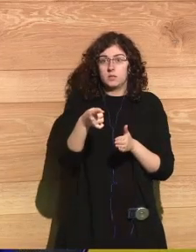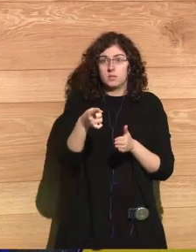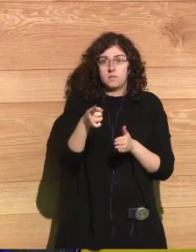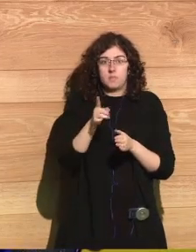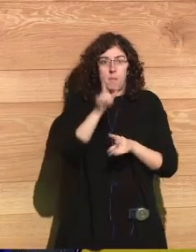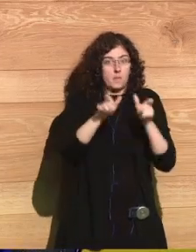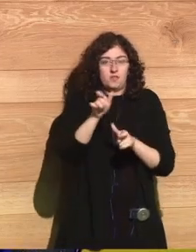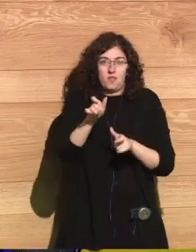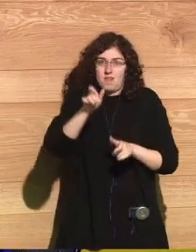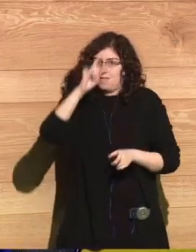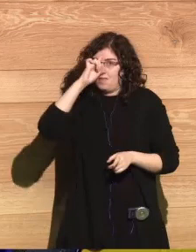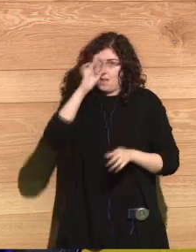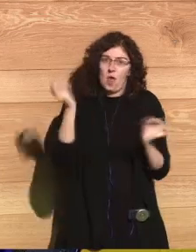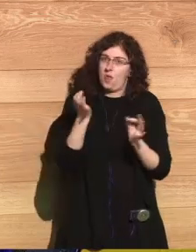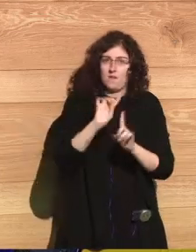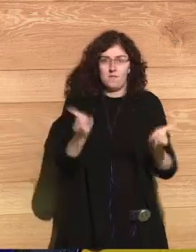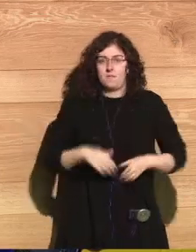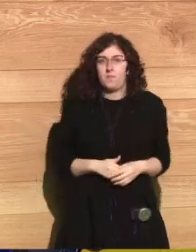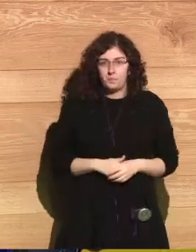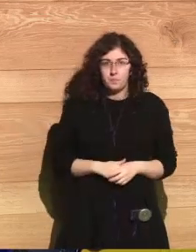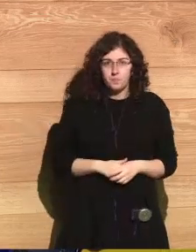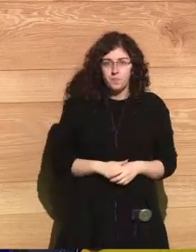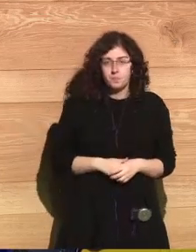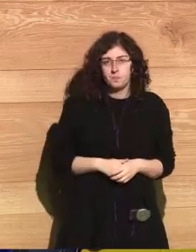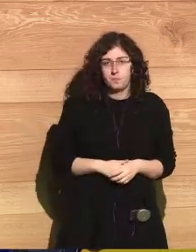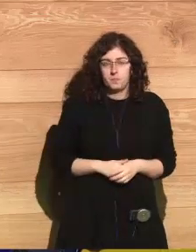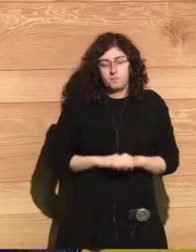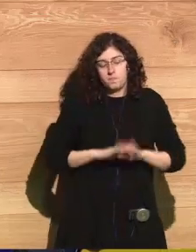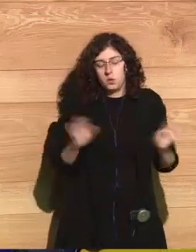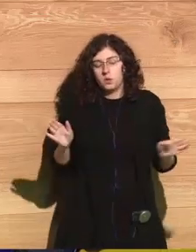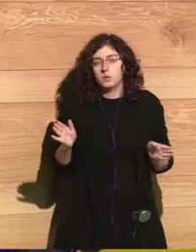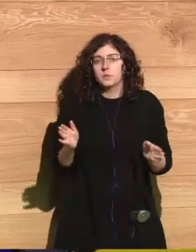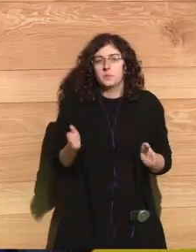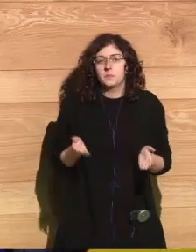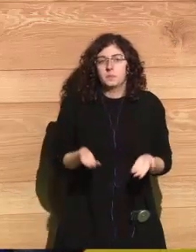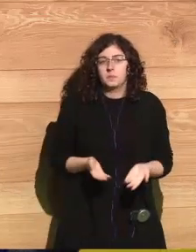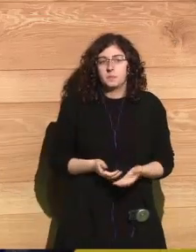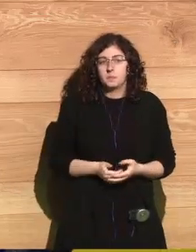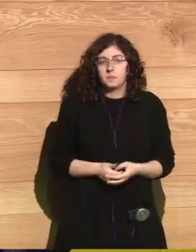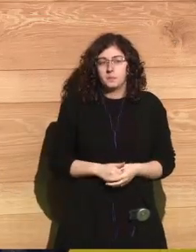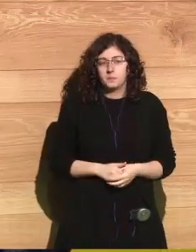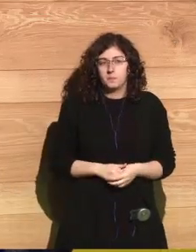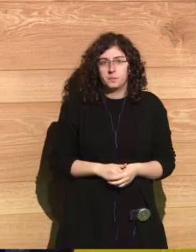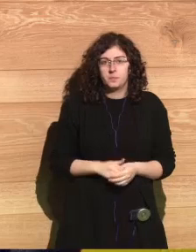Well, this is a kind of oppressive, depressive